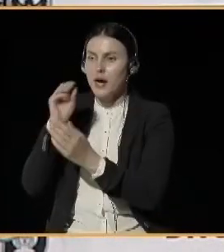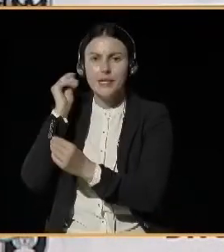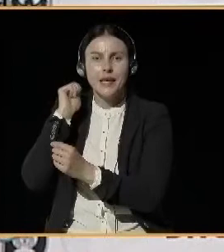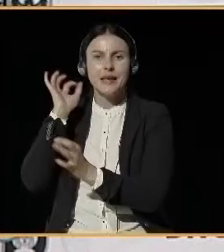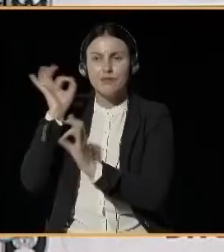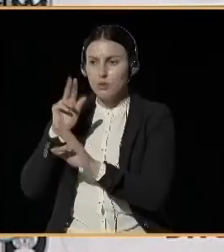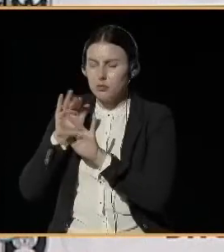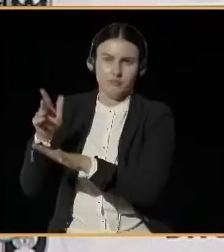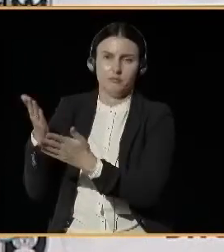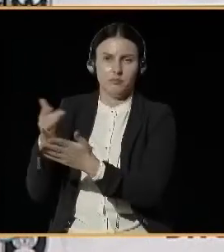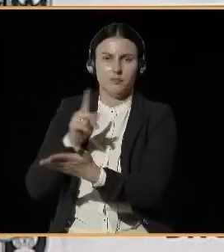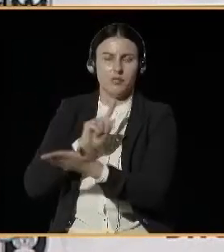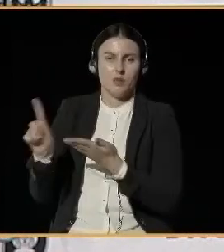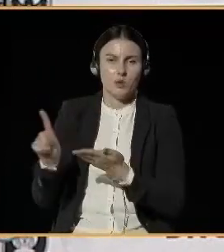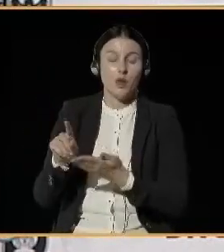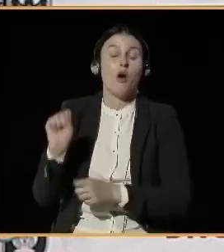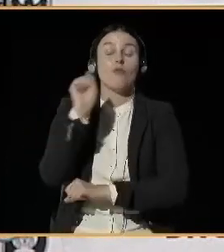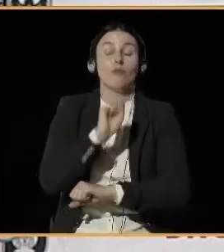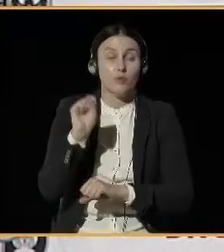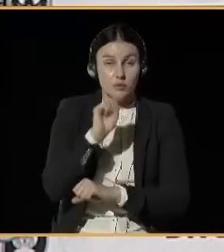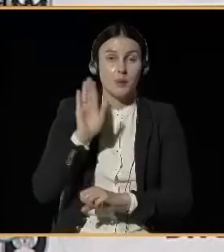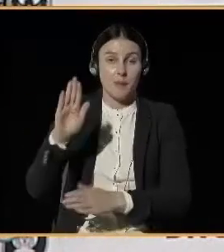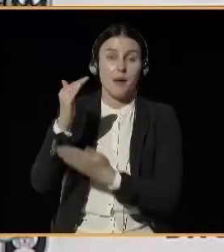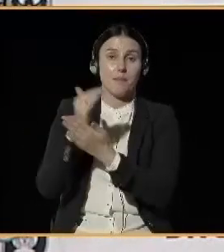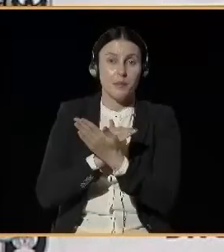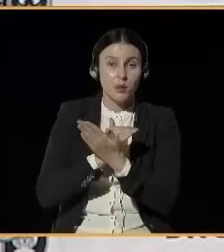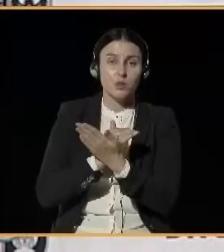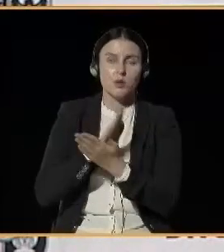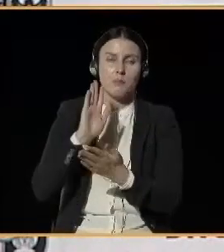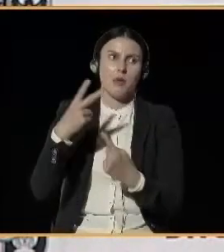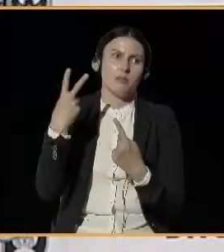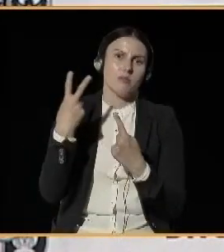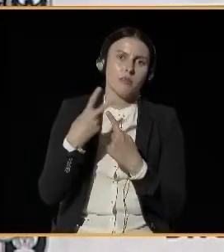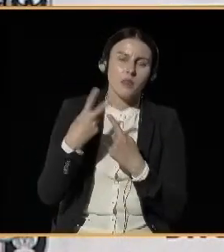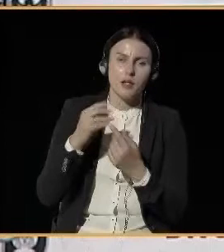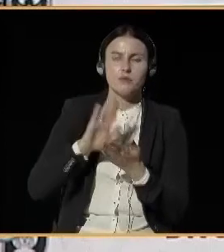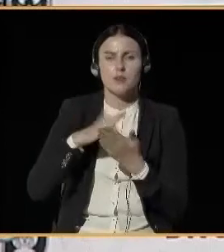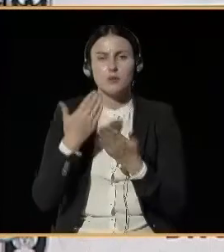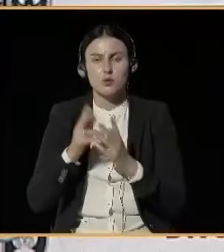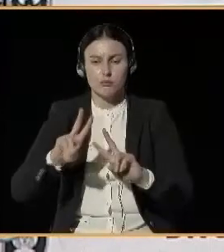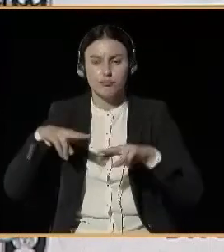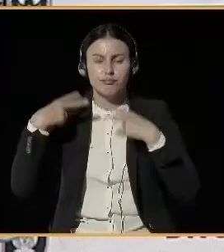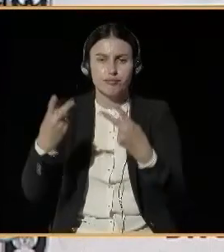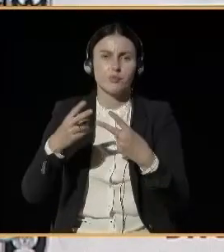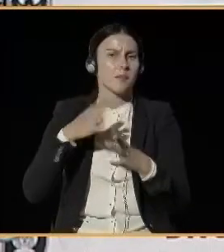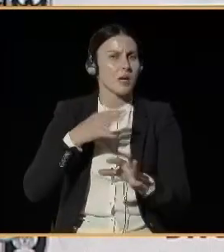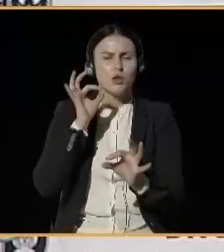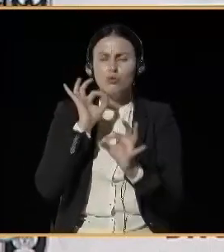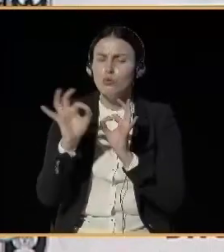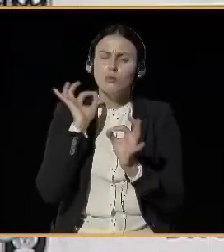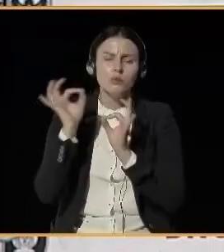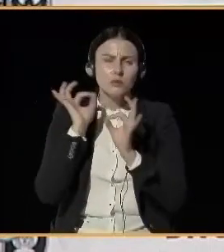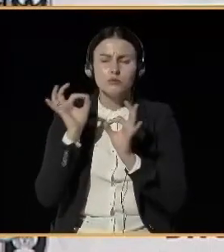local television, trying to reach those different audiences. So, when thinking about